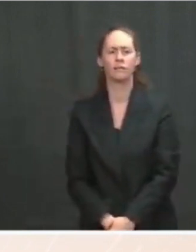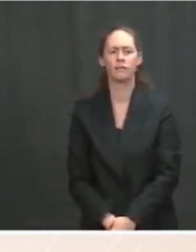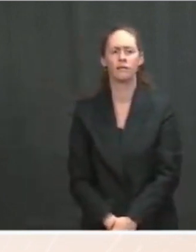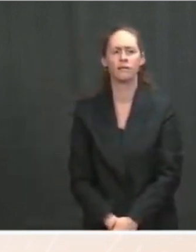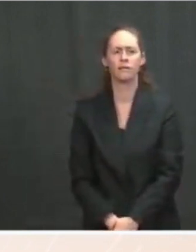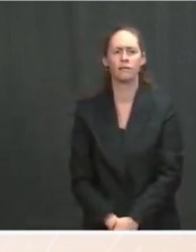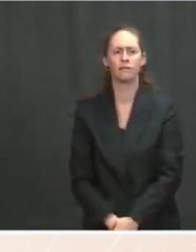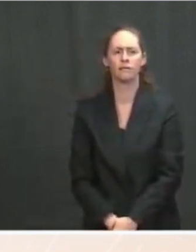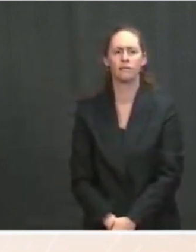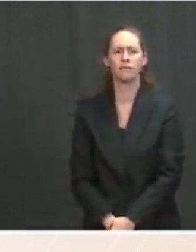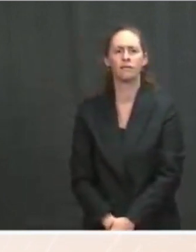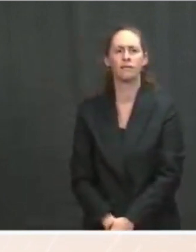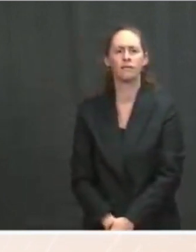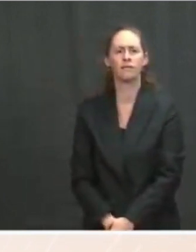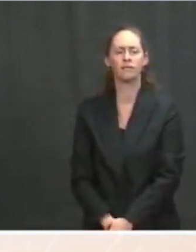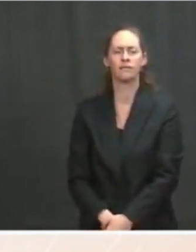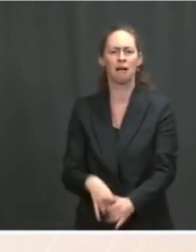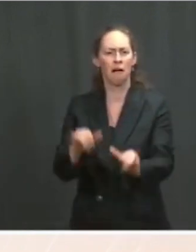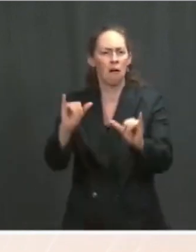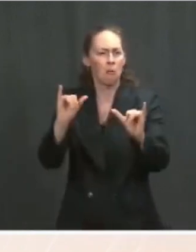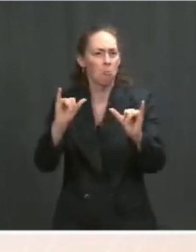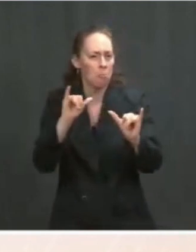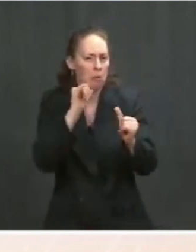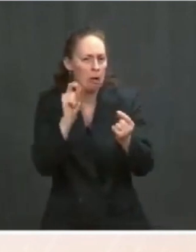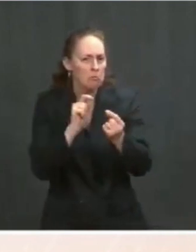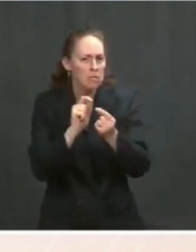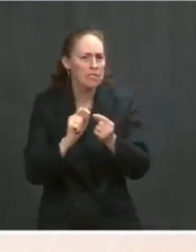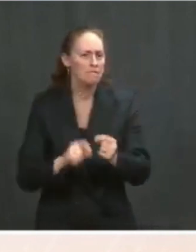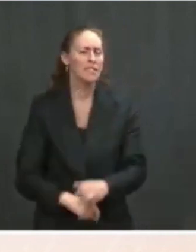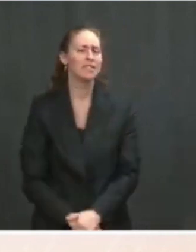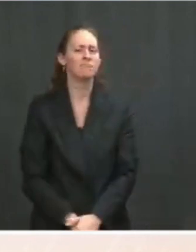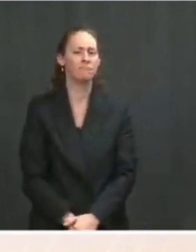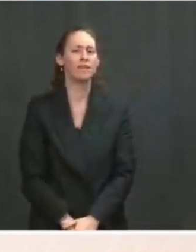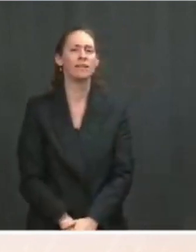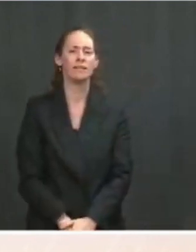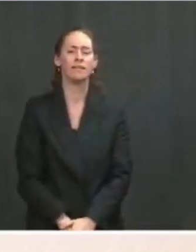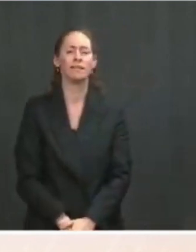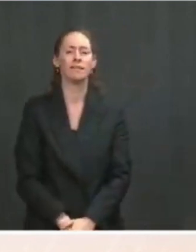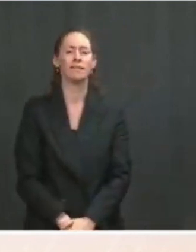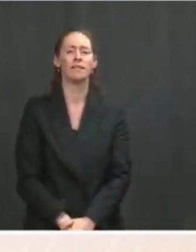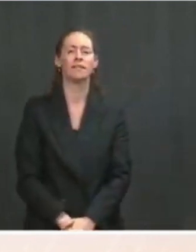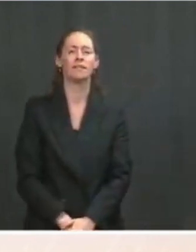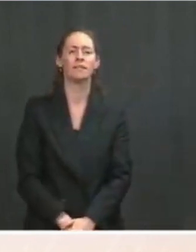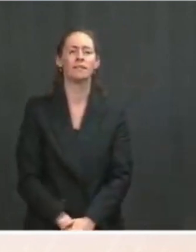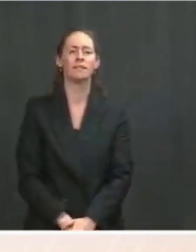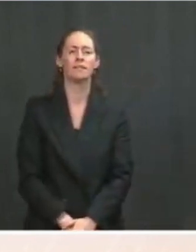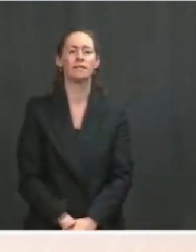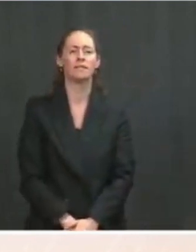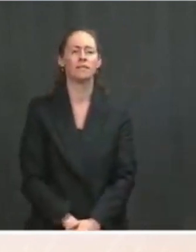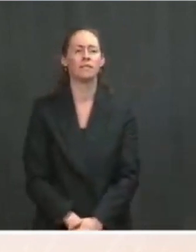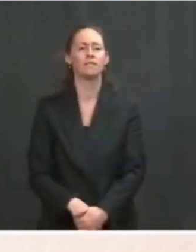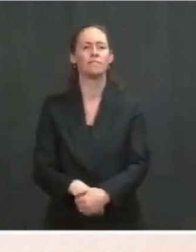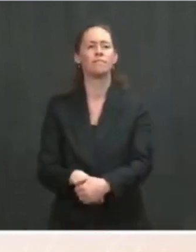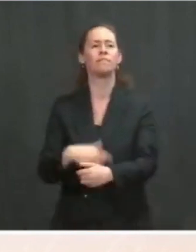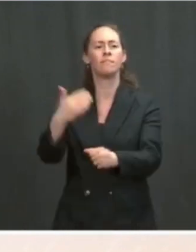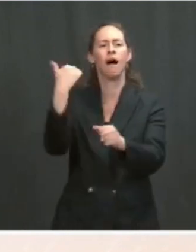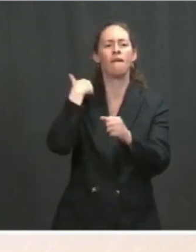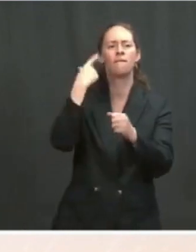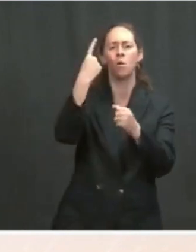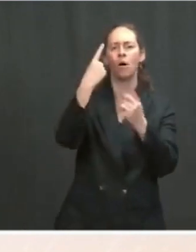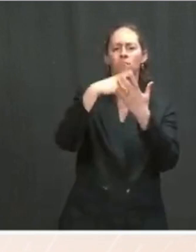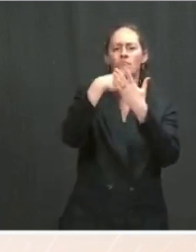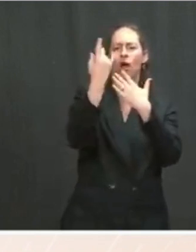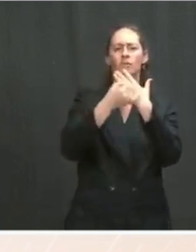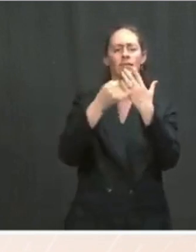leaders from universities? Well, he's been critical of, for example, the 1619 Project. He's been critical, spoken about critical race theory.